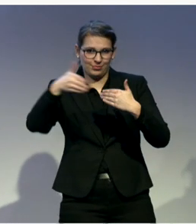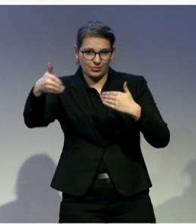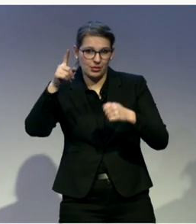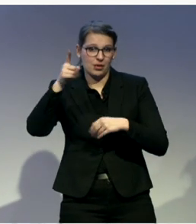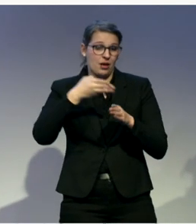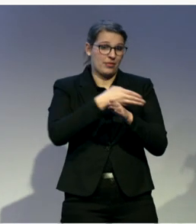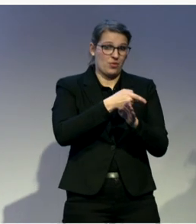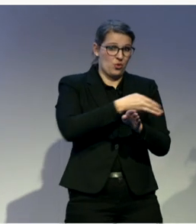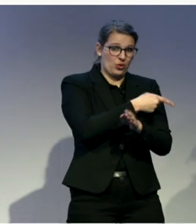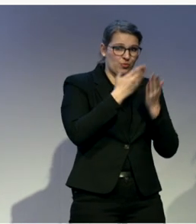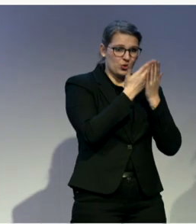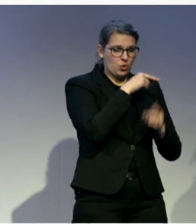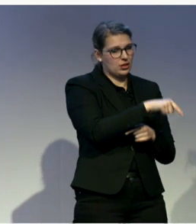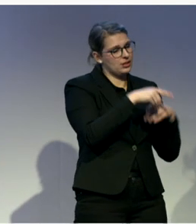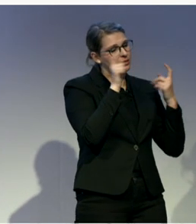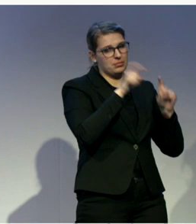big change.